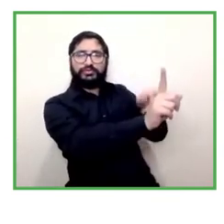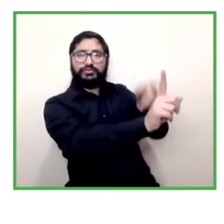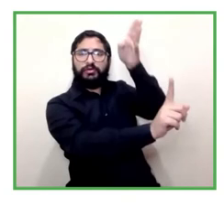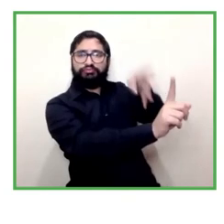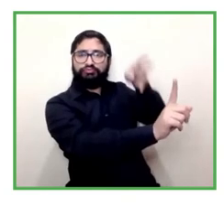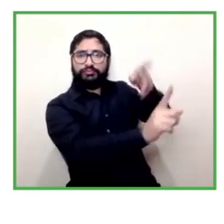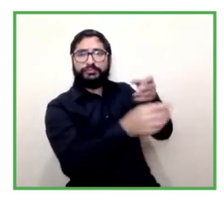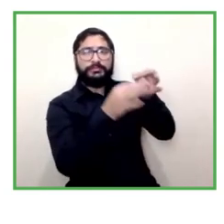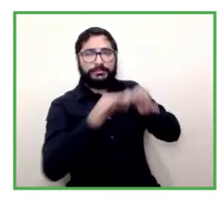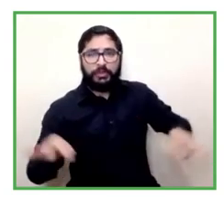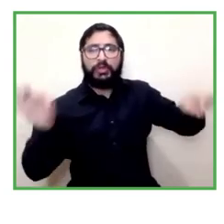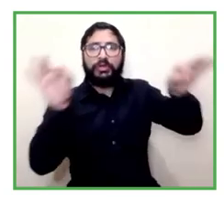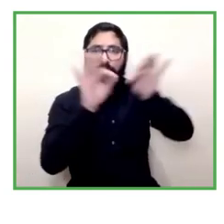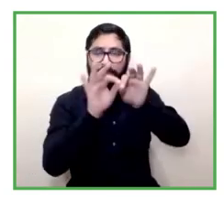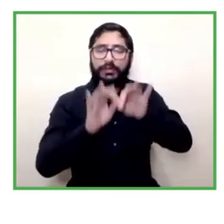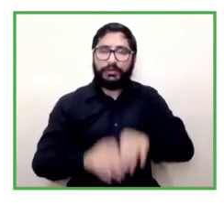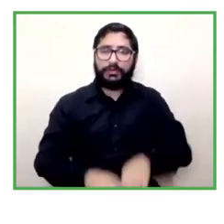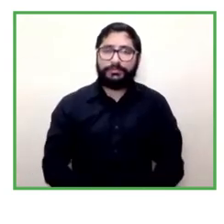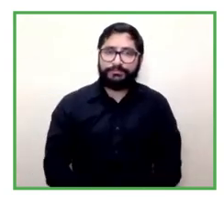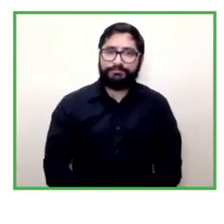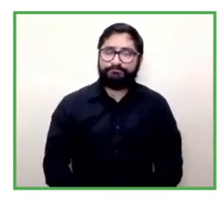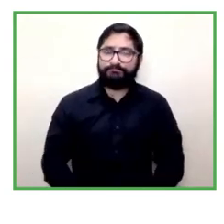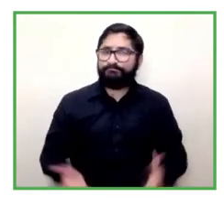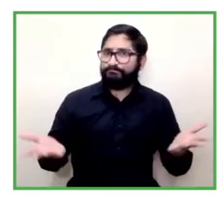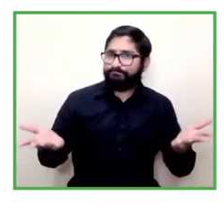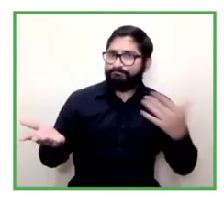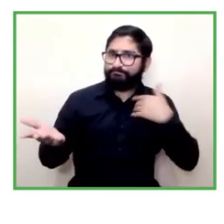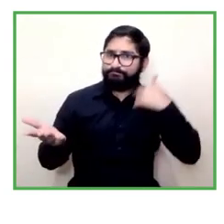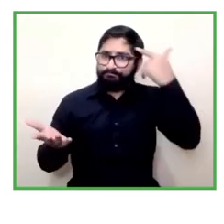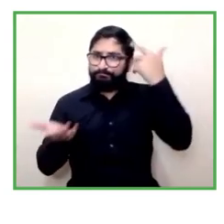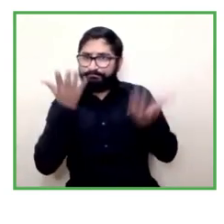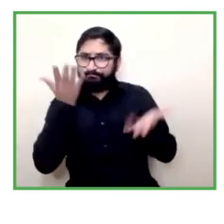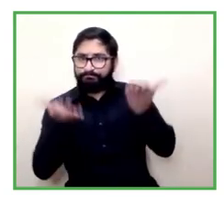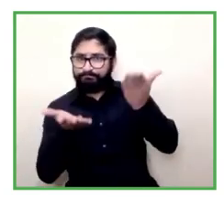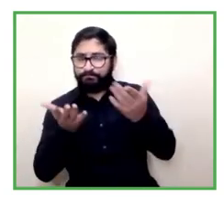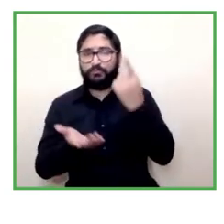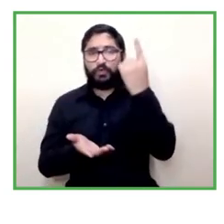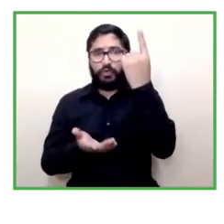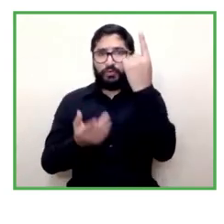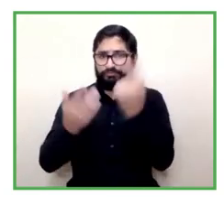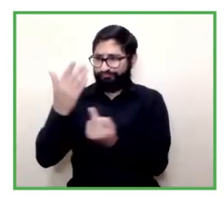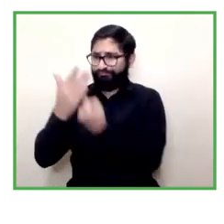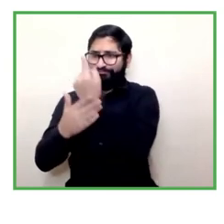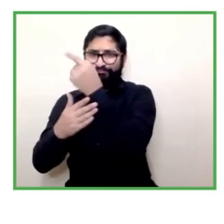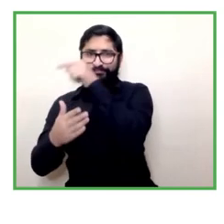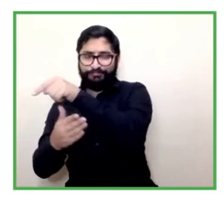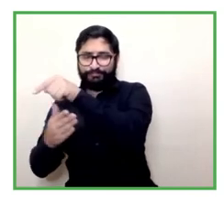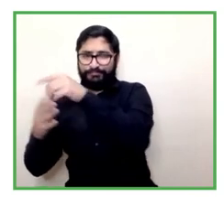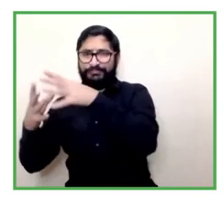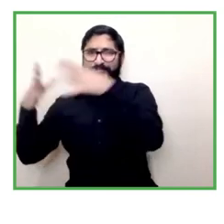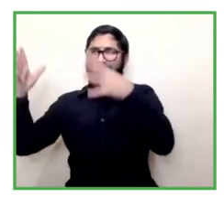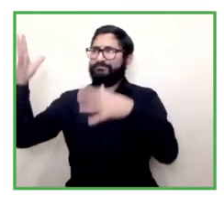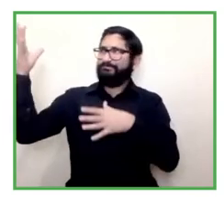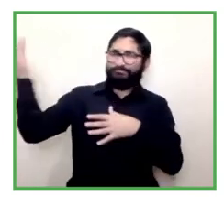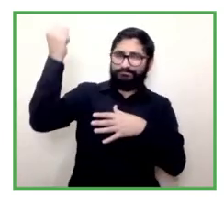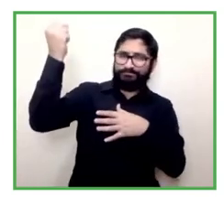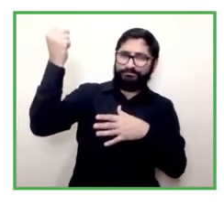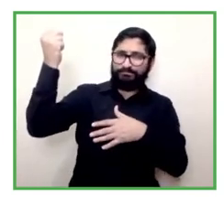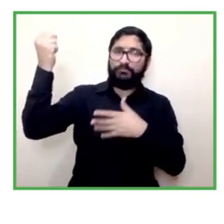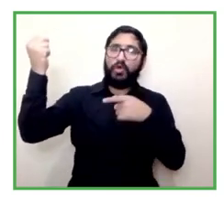think in this next two minutes um what do you think are the greatest challenges